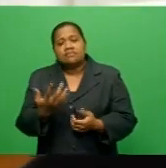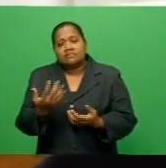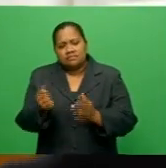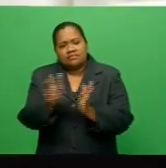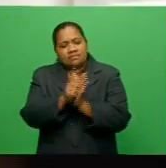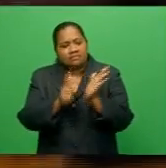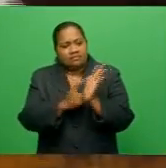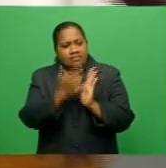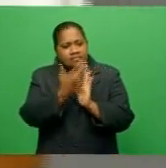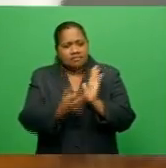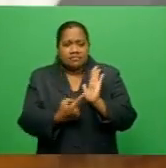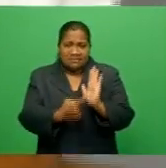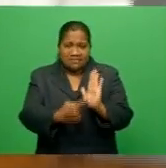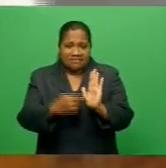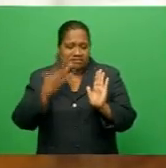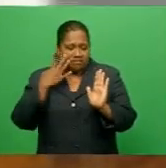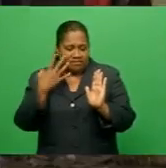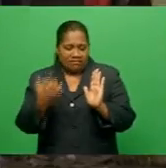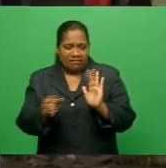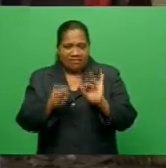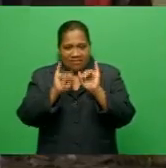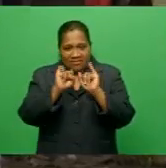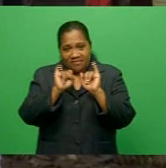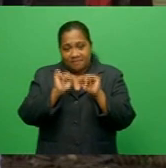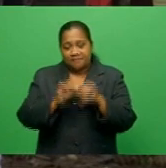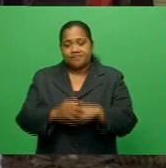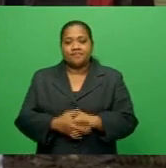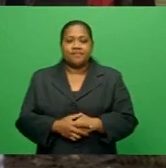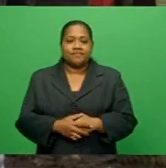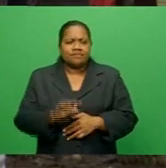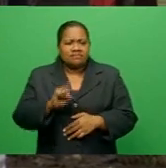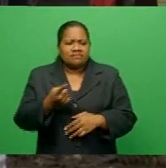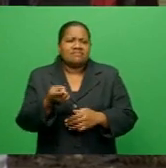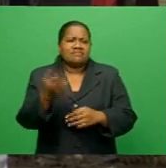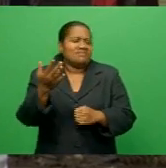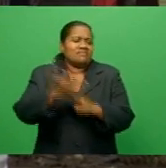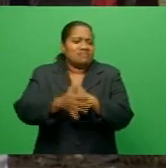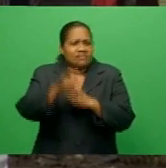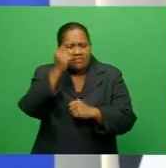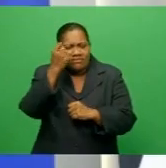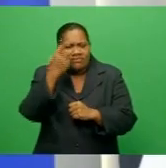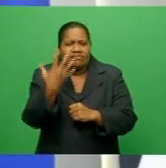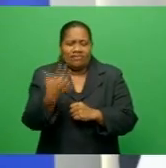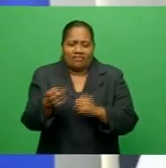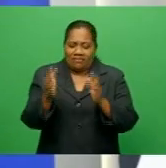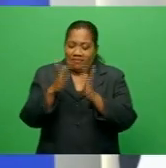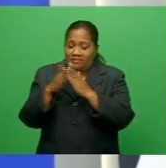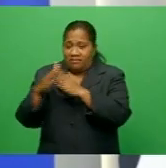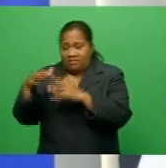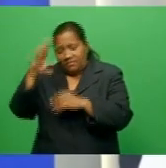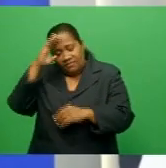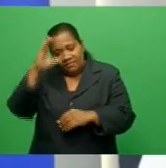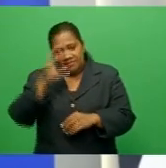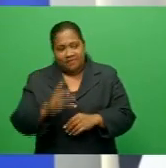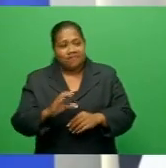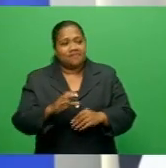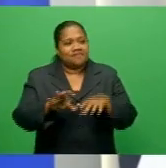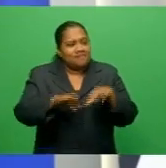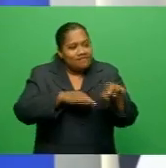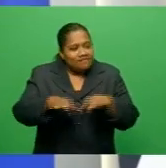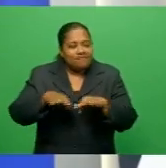when it comes to such issues. But they fail to understand there is down in country planning regulations,